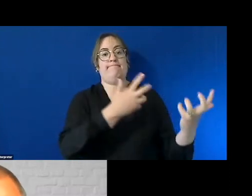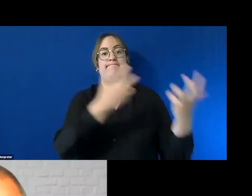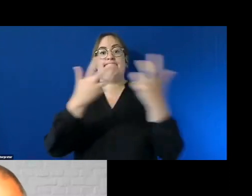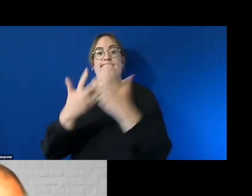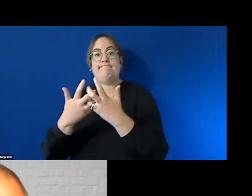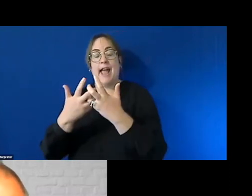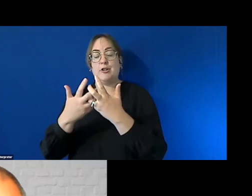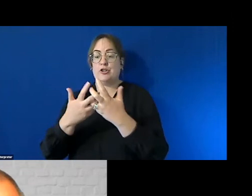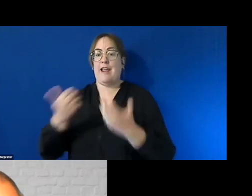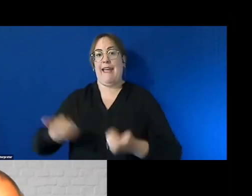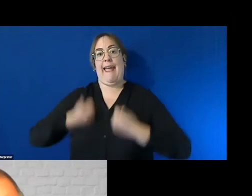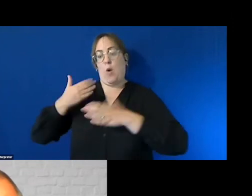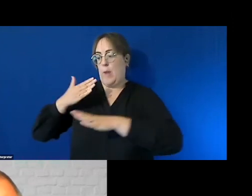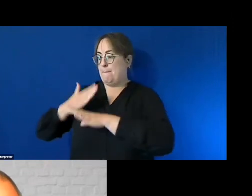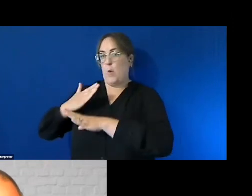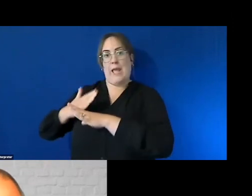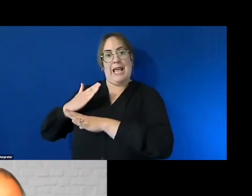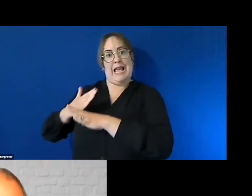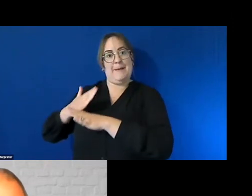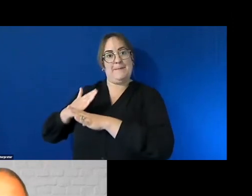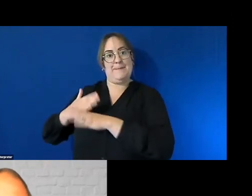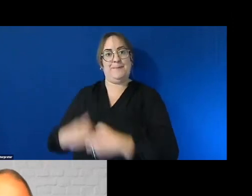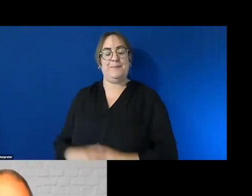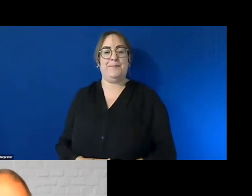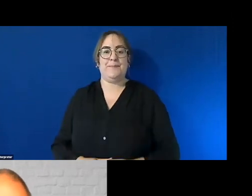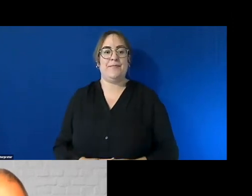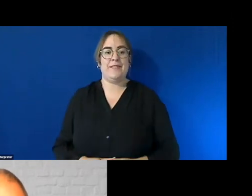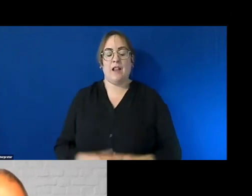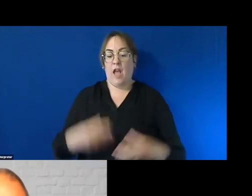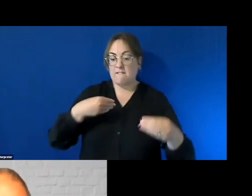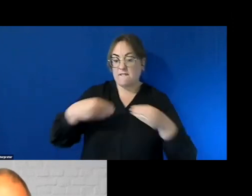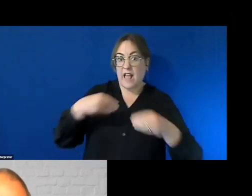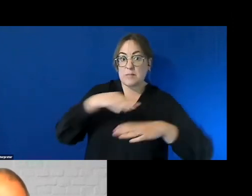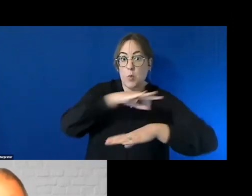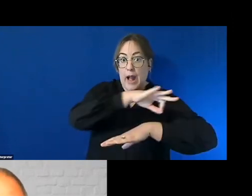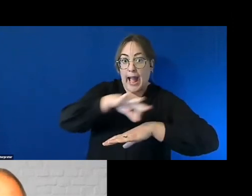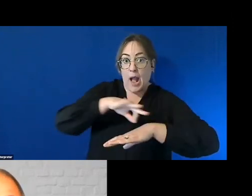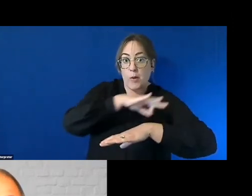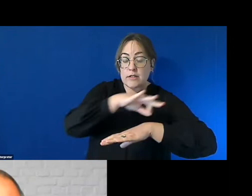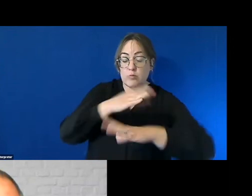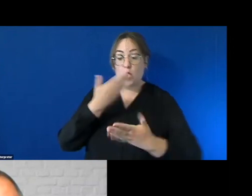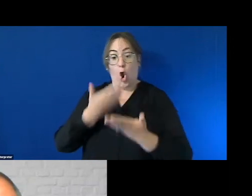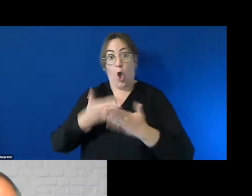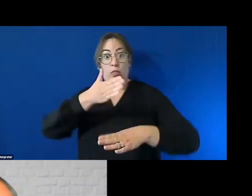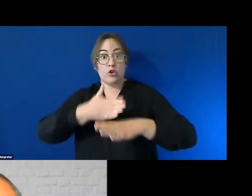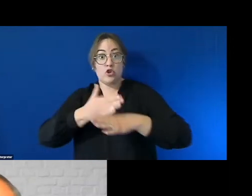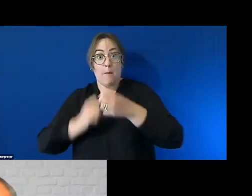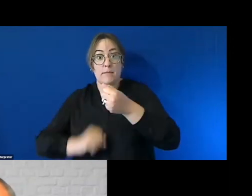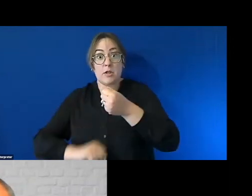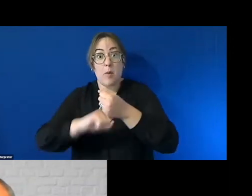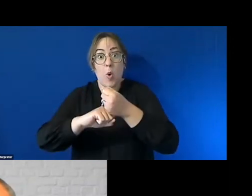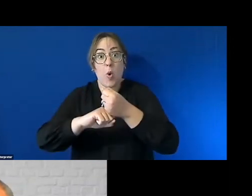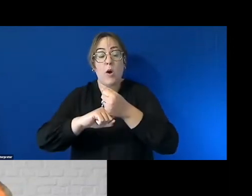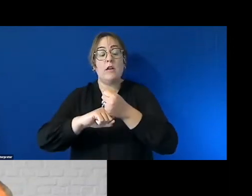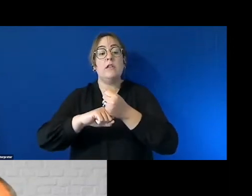our employees and that's significant on the job support flexible hours gradually and and as time goes by